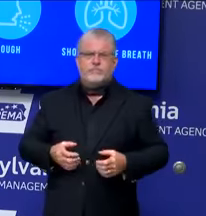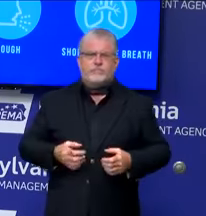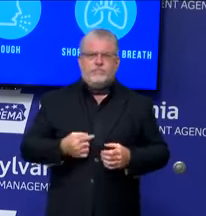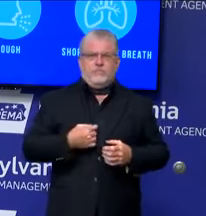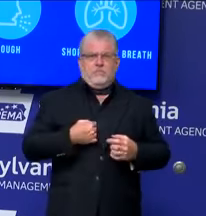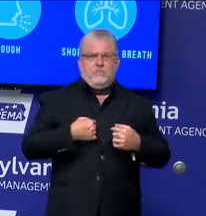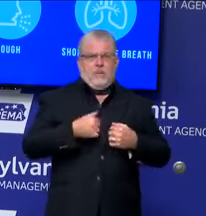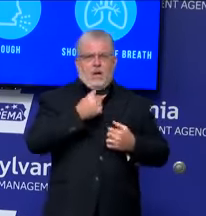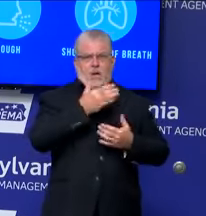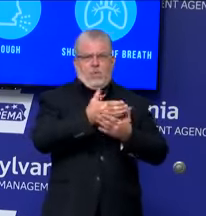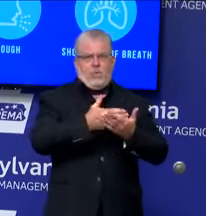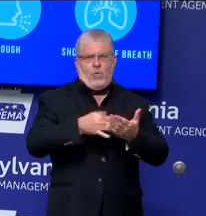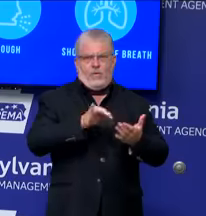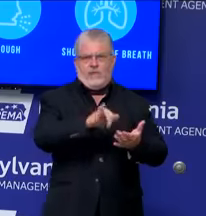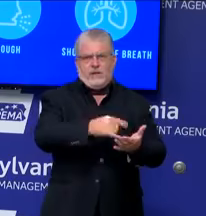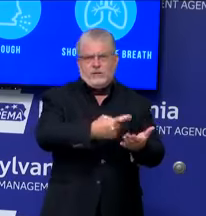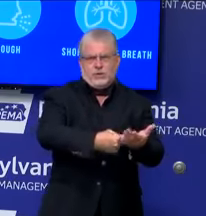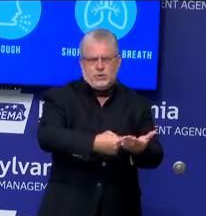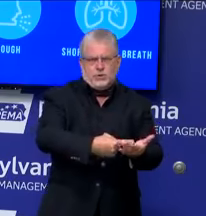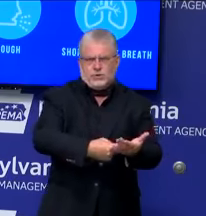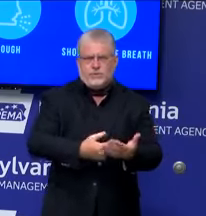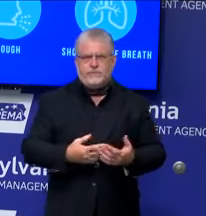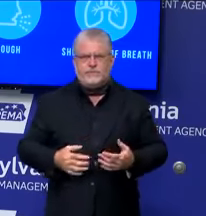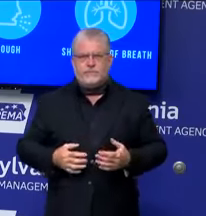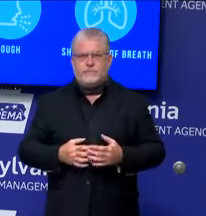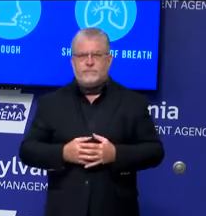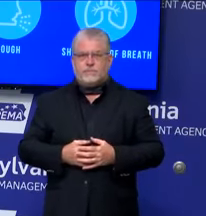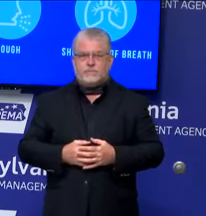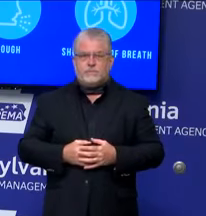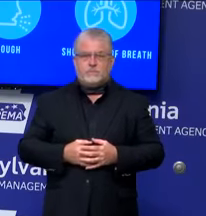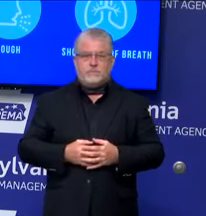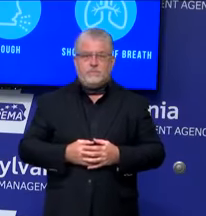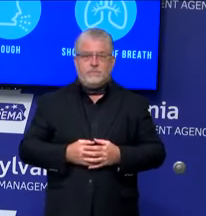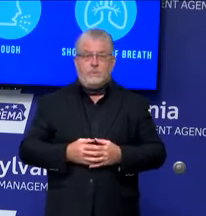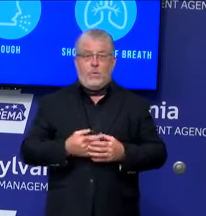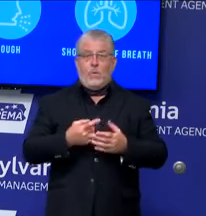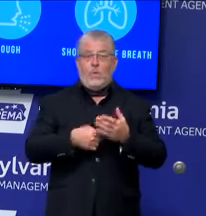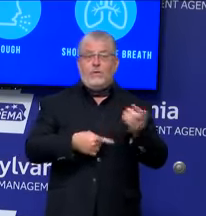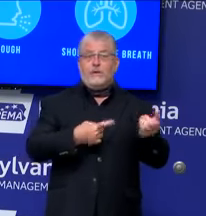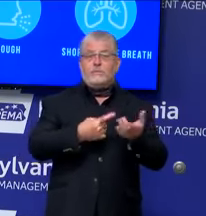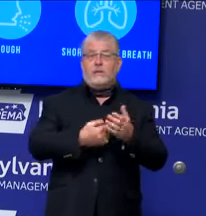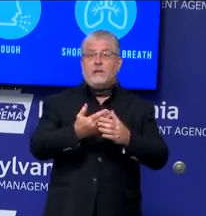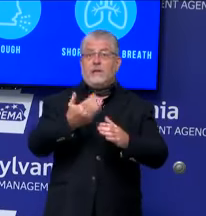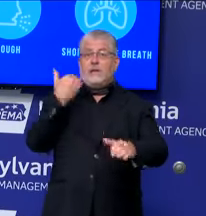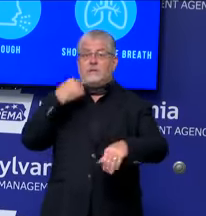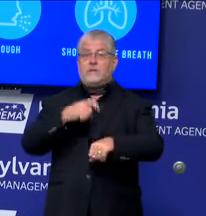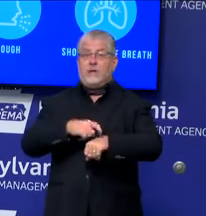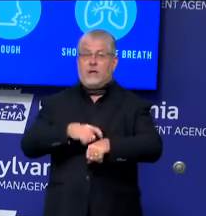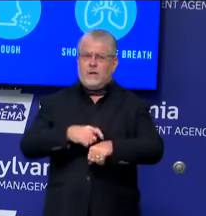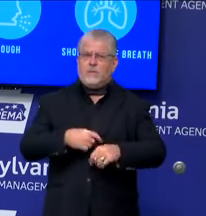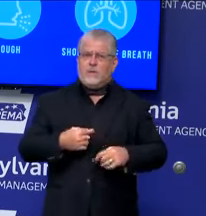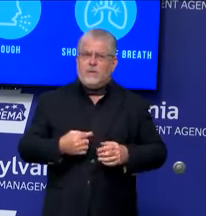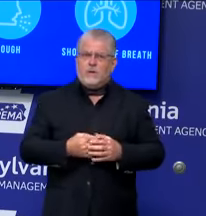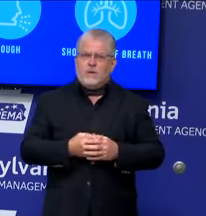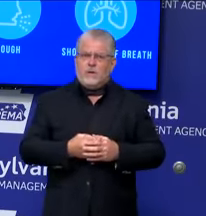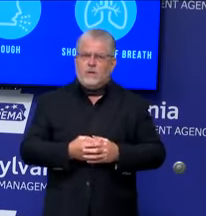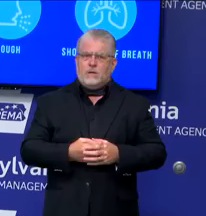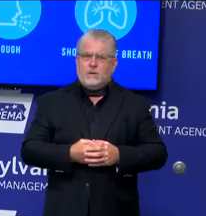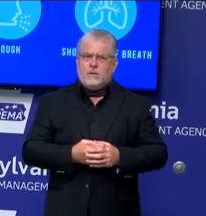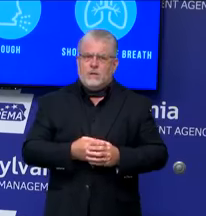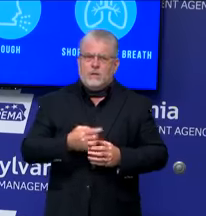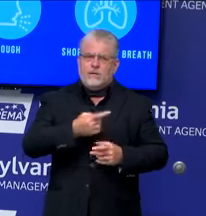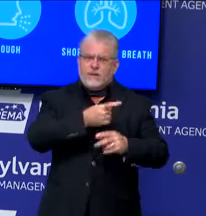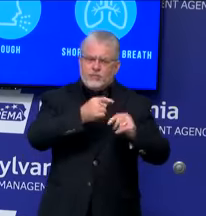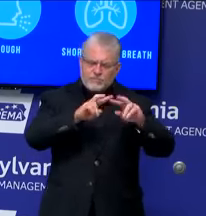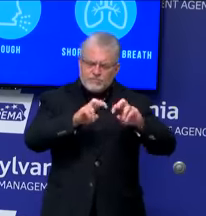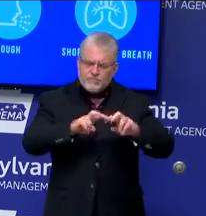spoke. And we're going to be looking at, as we've said, at all of those different pieces of data, not only in terms of